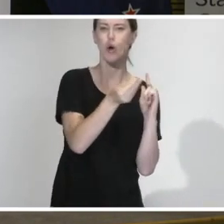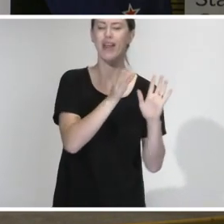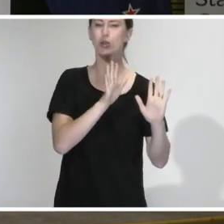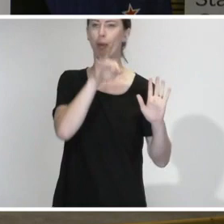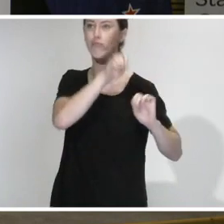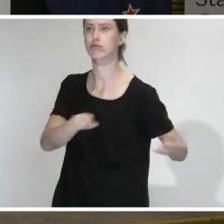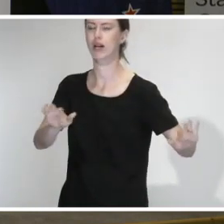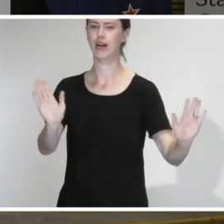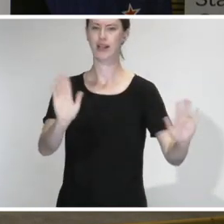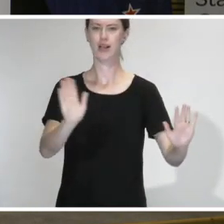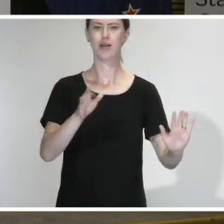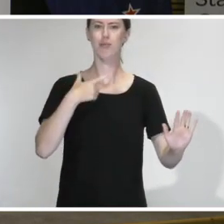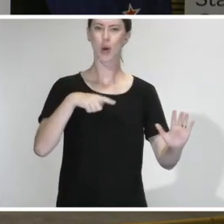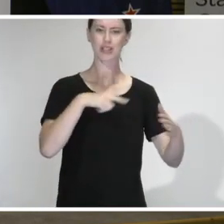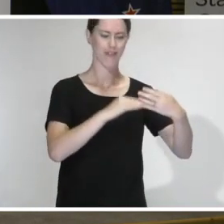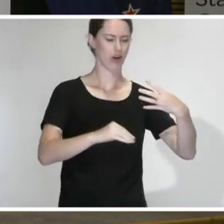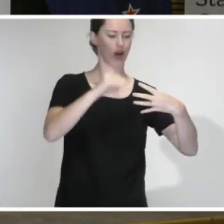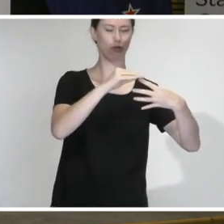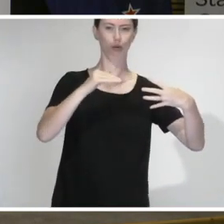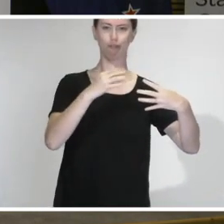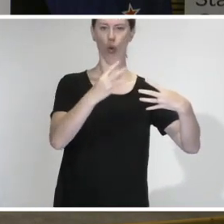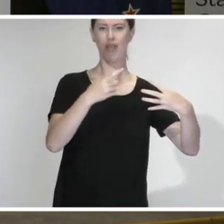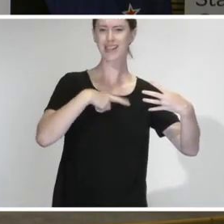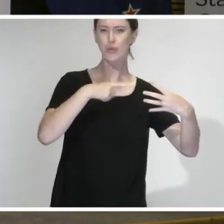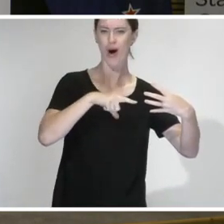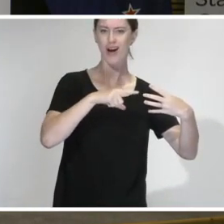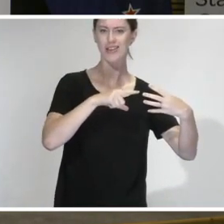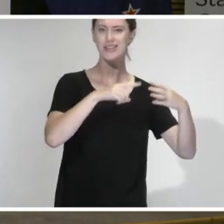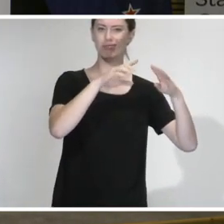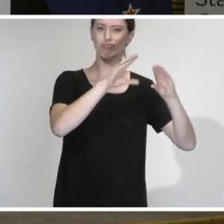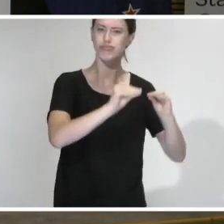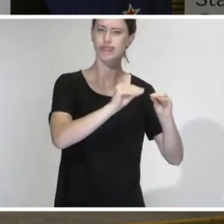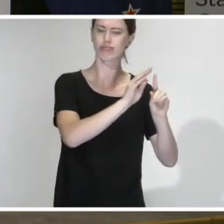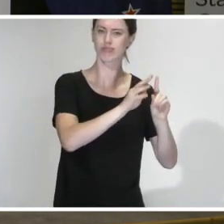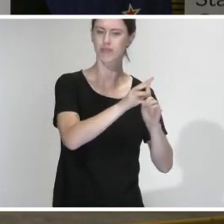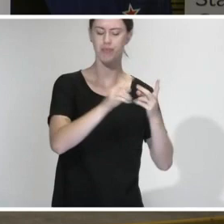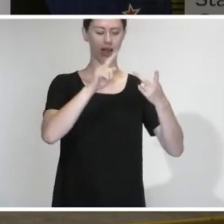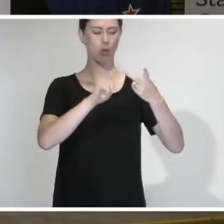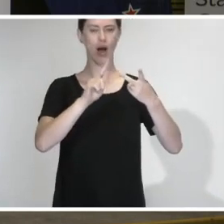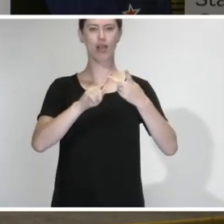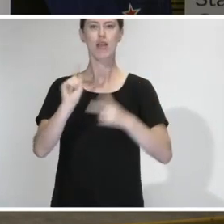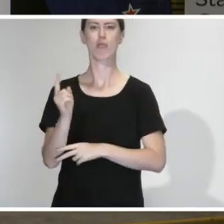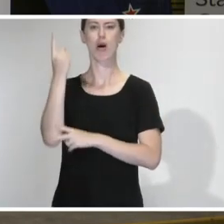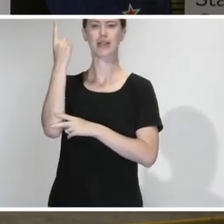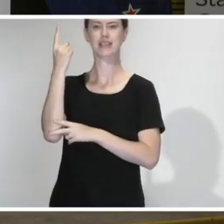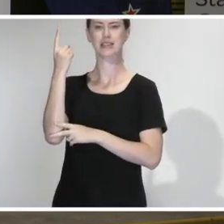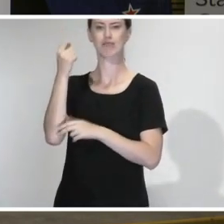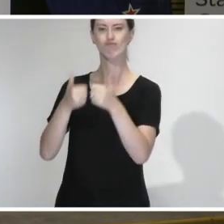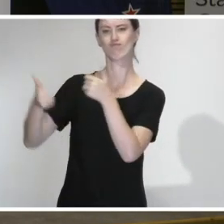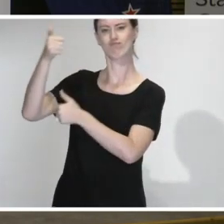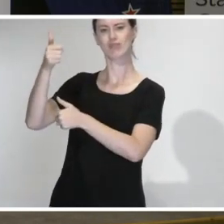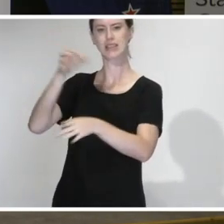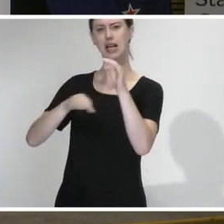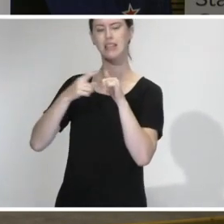of close contacts they have is very small. And the other is a comparison that the prime minister's chief science advisor got her team to do just